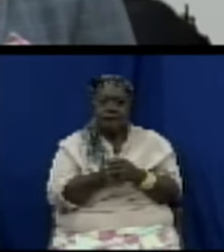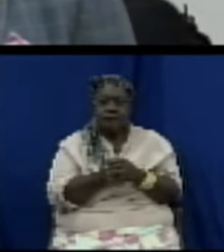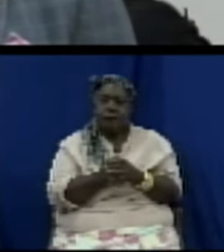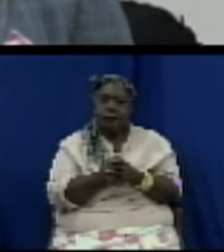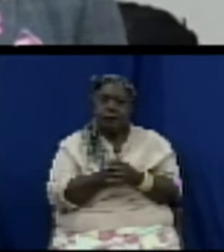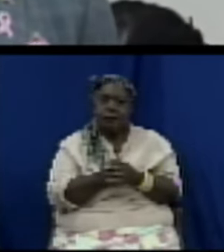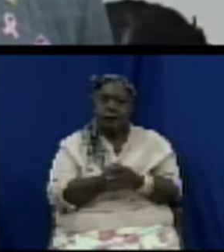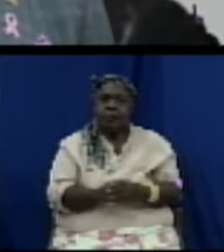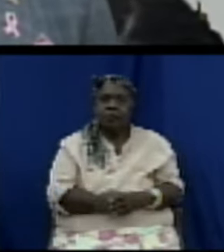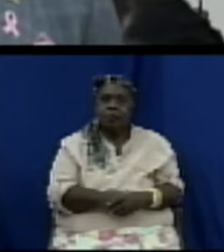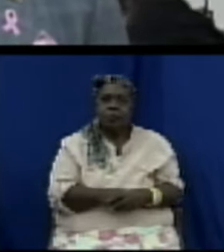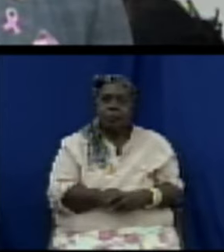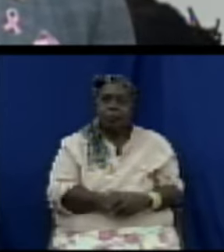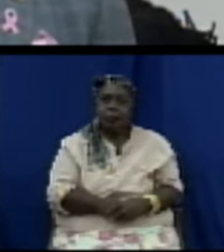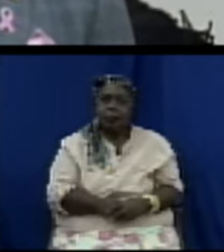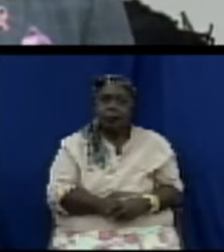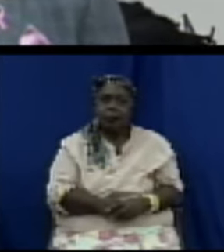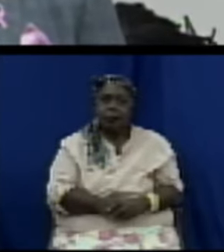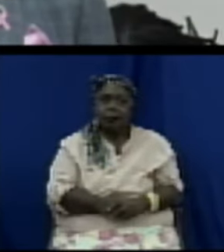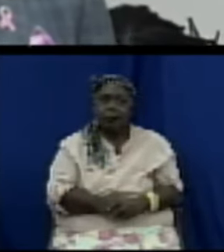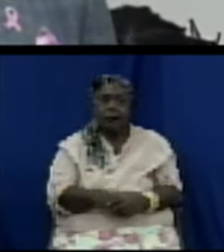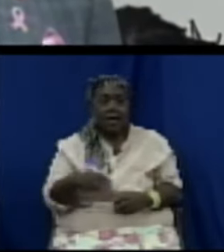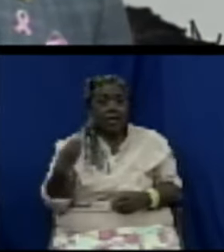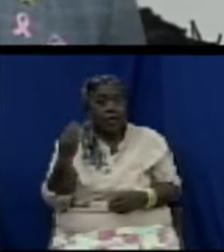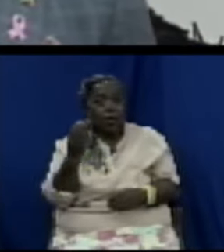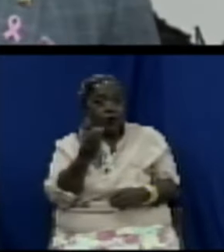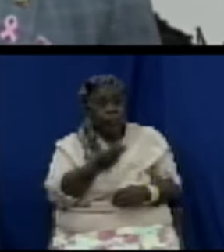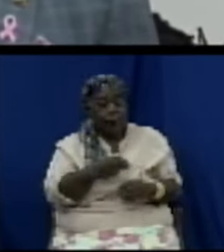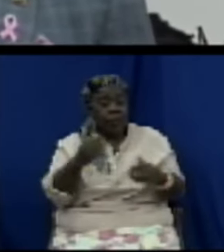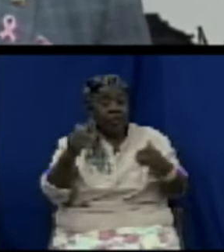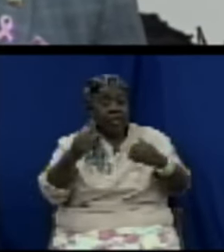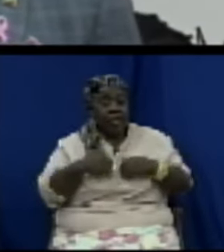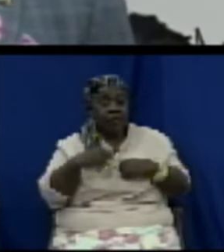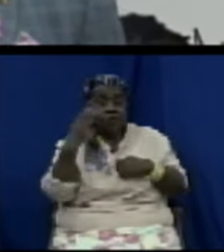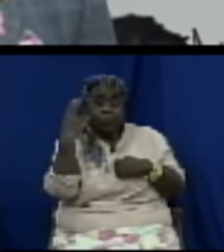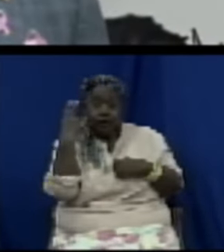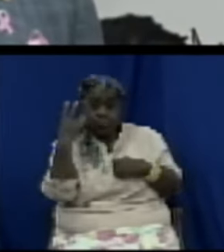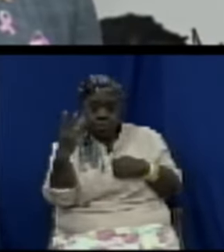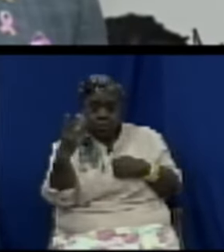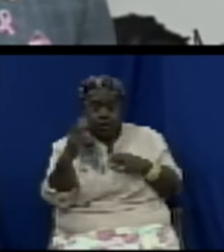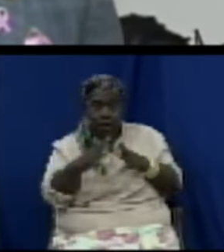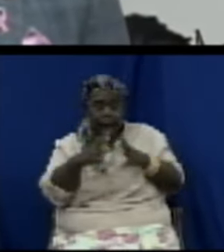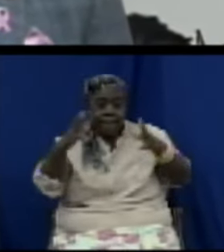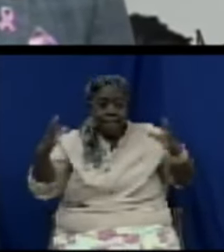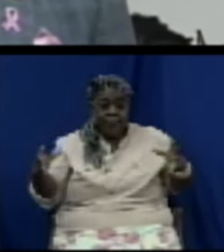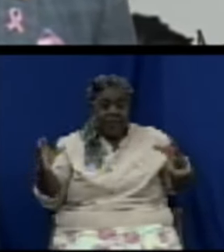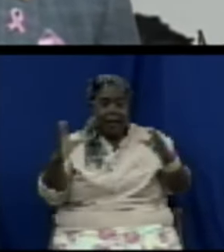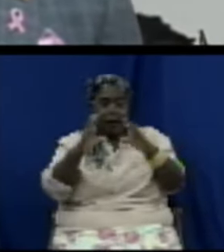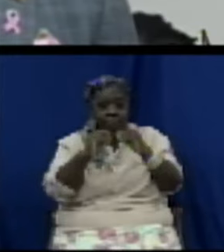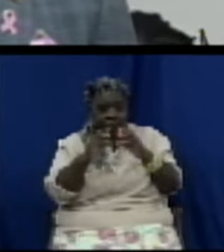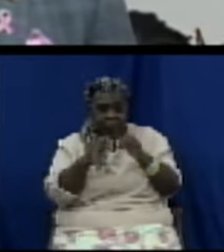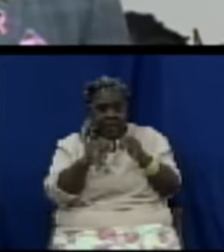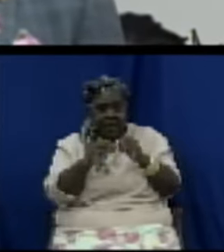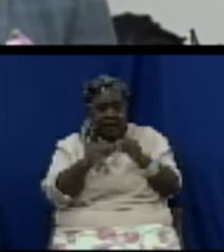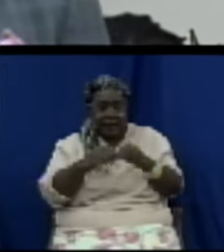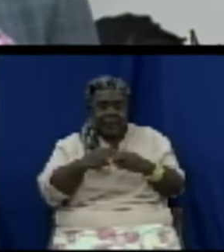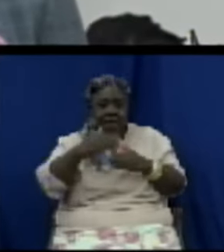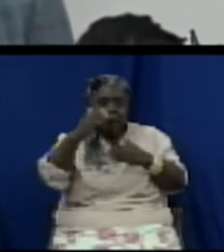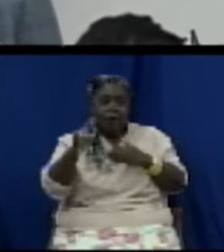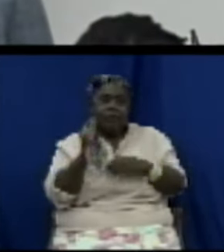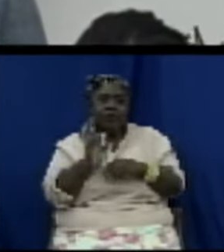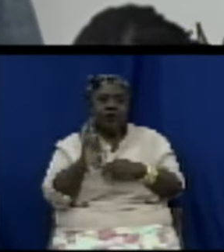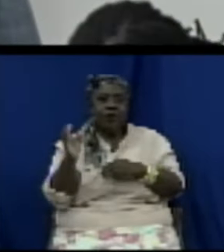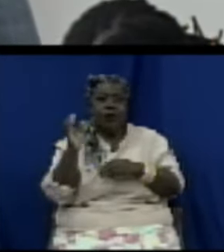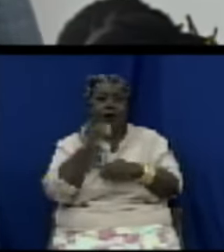together. And so we are going to have two symposiums, at least one of them for sure before Christmas, to invite the rest of